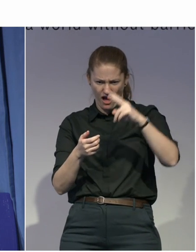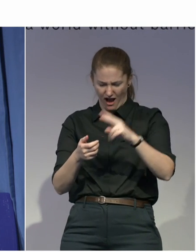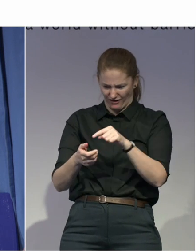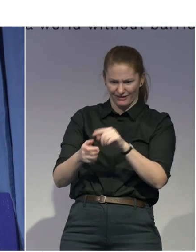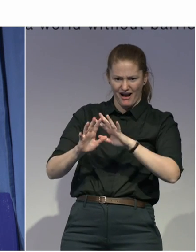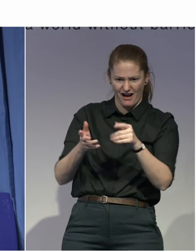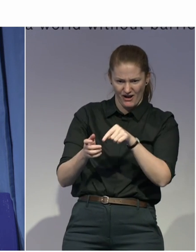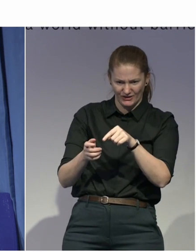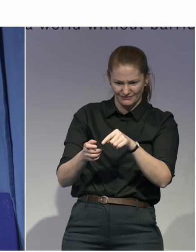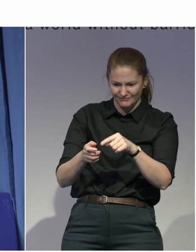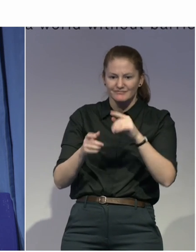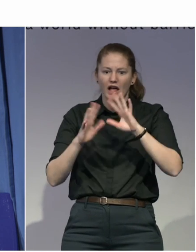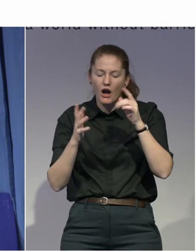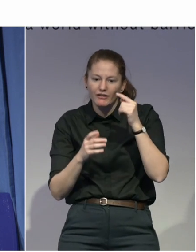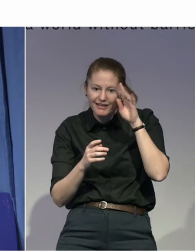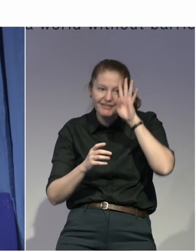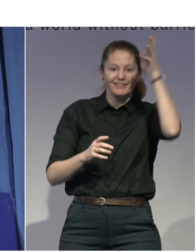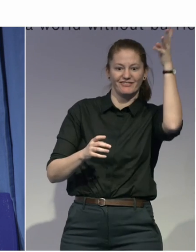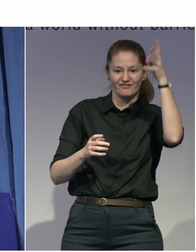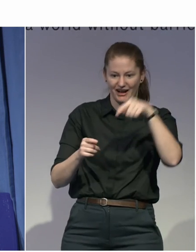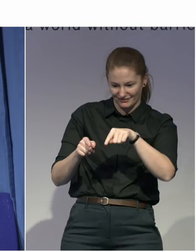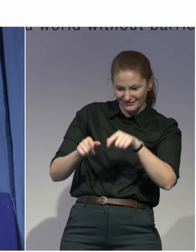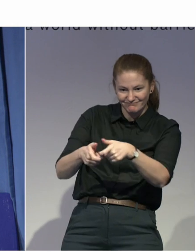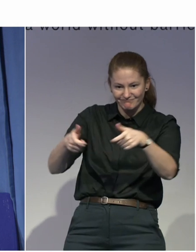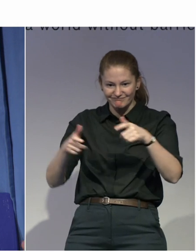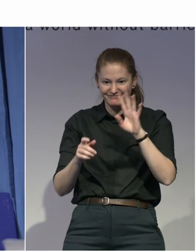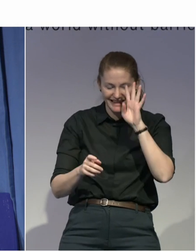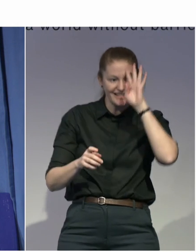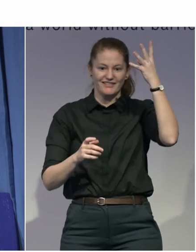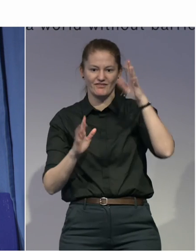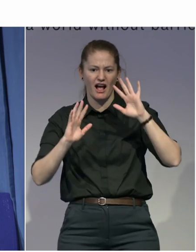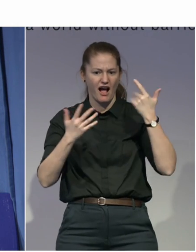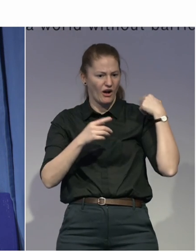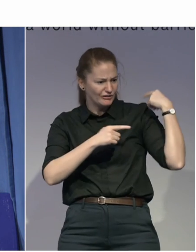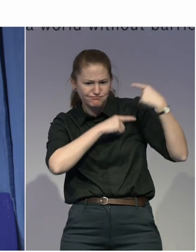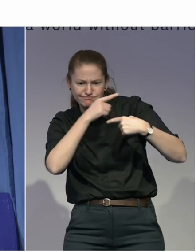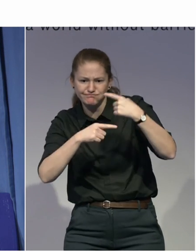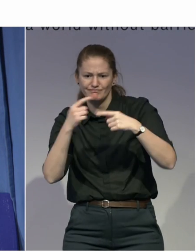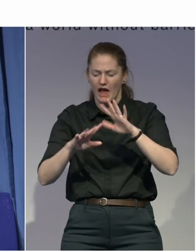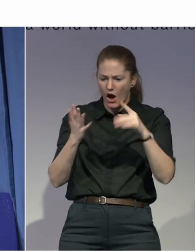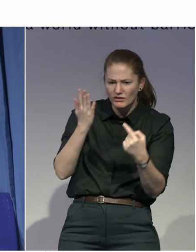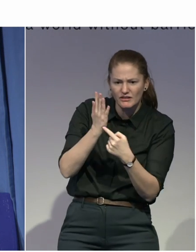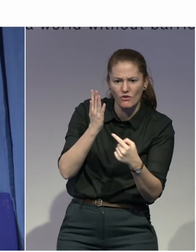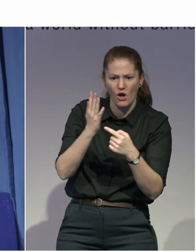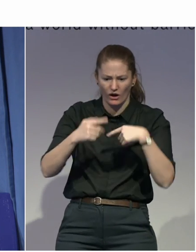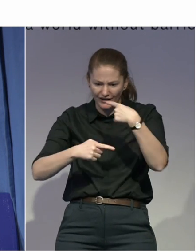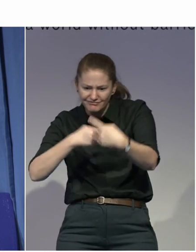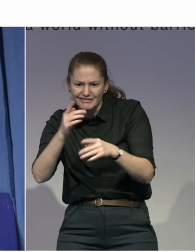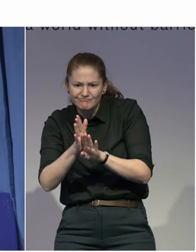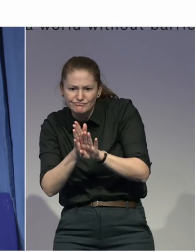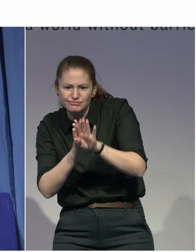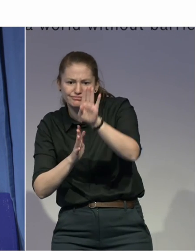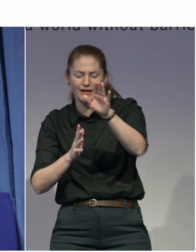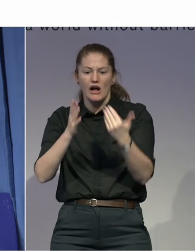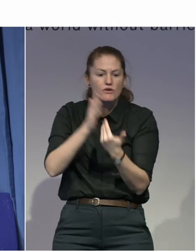with new technologies, new innovations, new products, the world has always